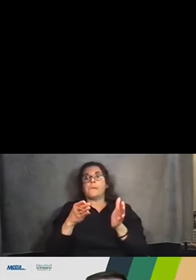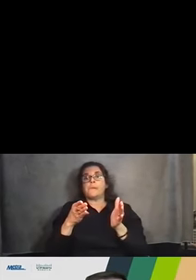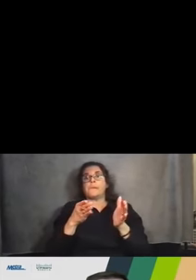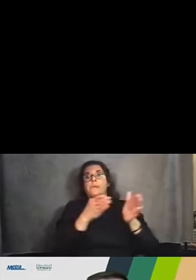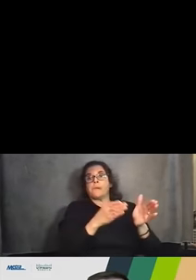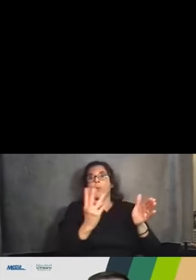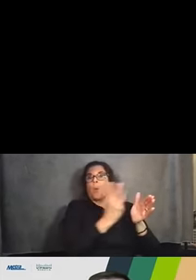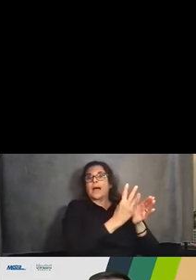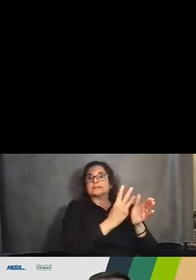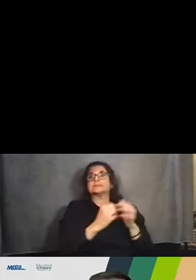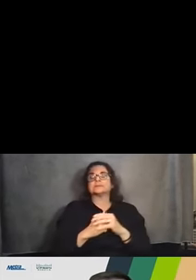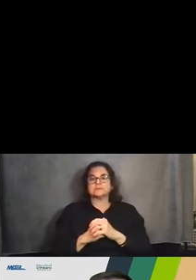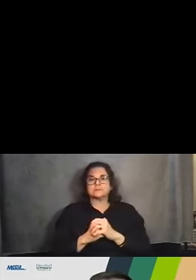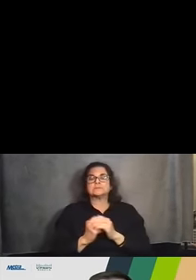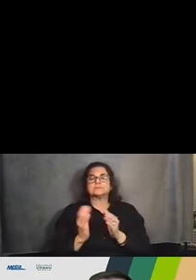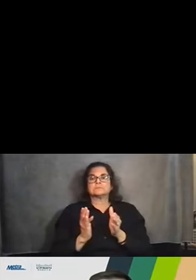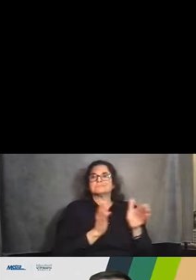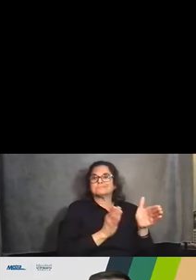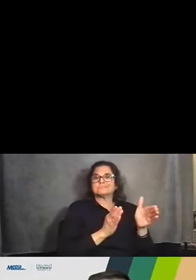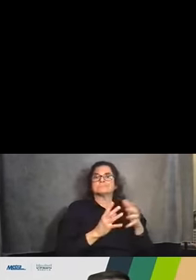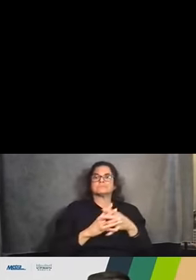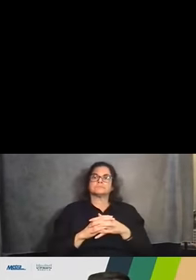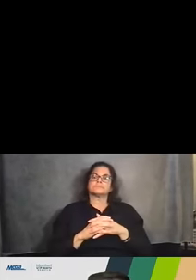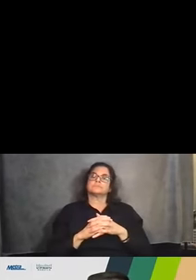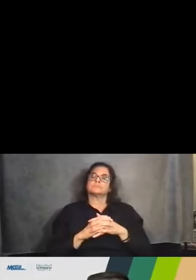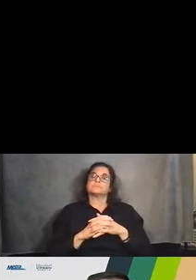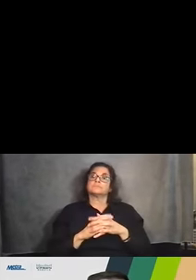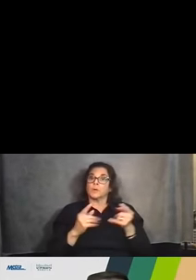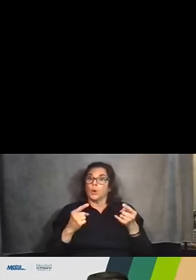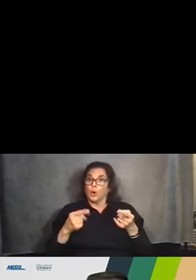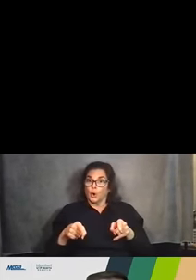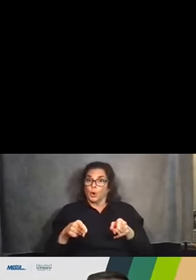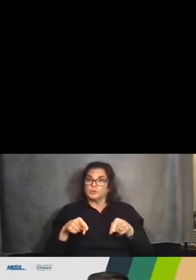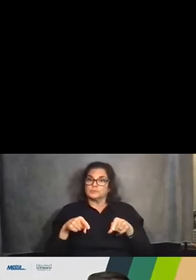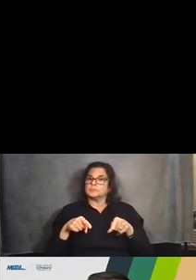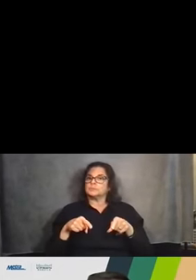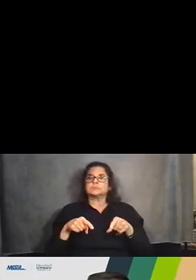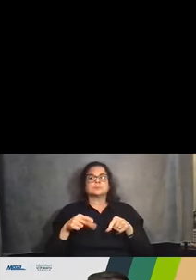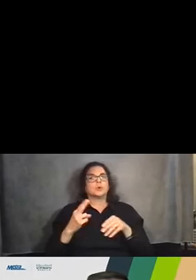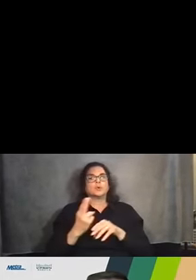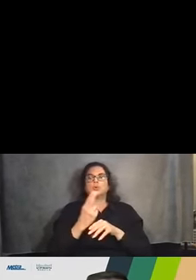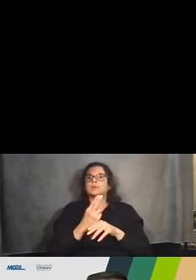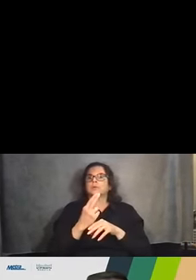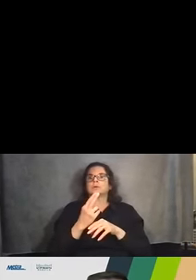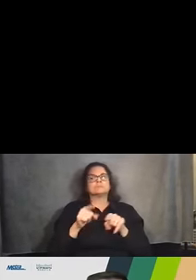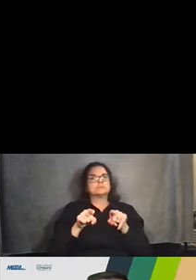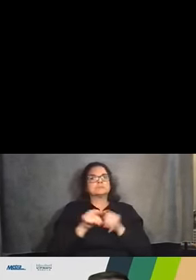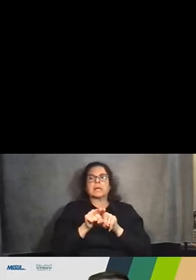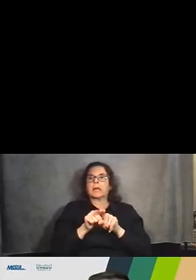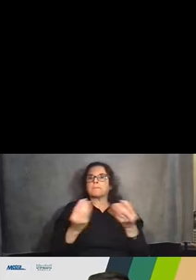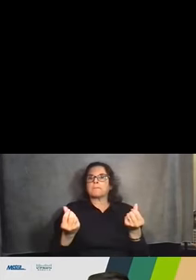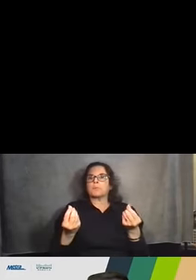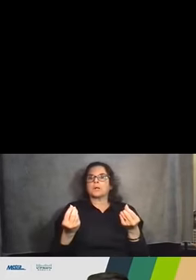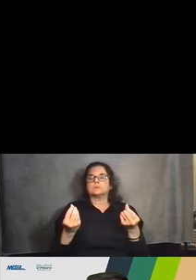based on that that staging. All of this occurs within existing railroad property, and it also preserve